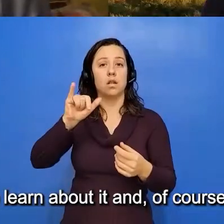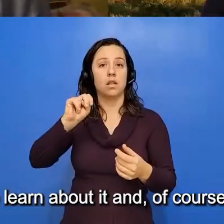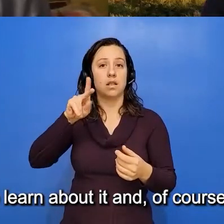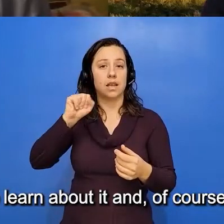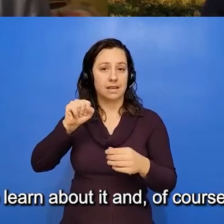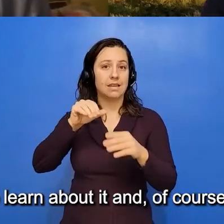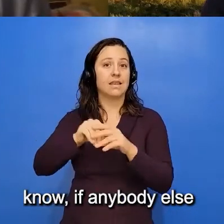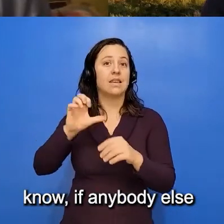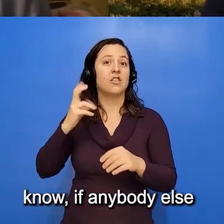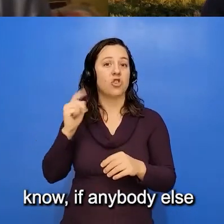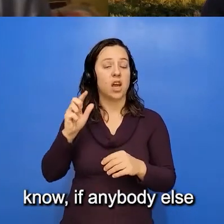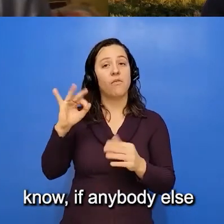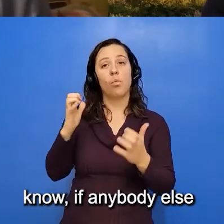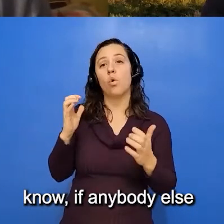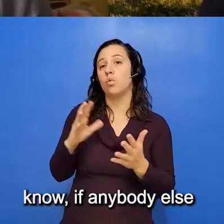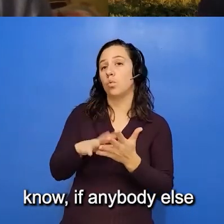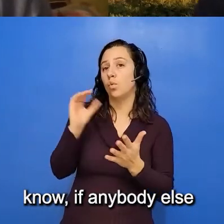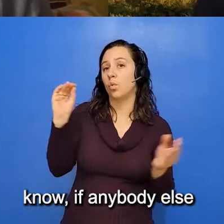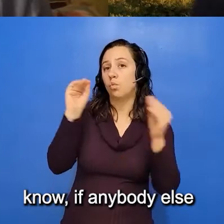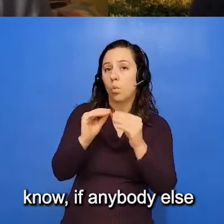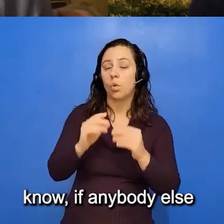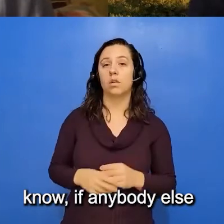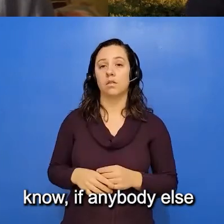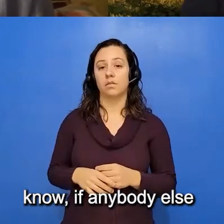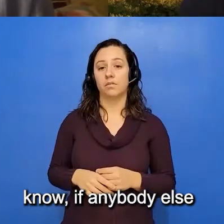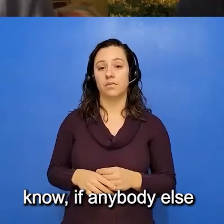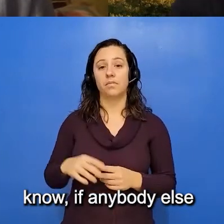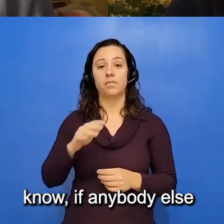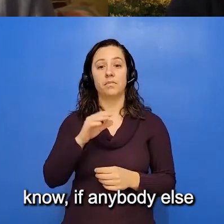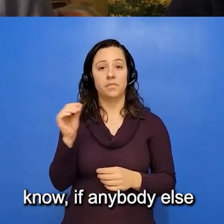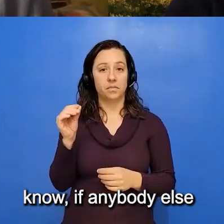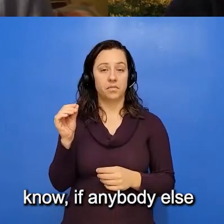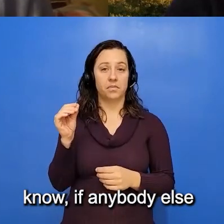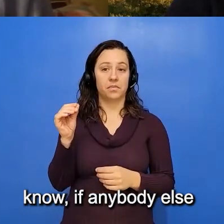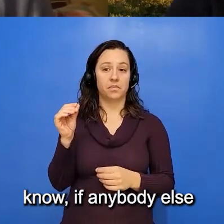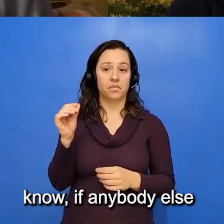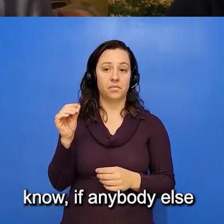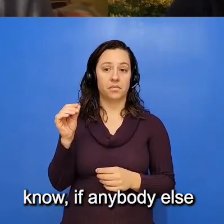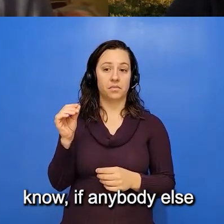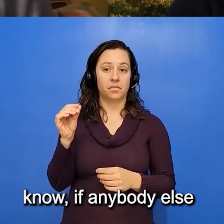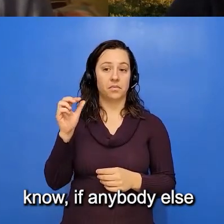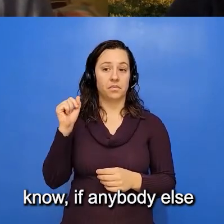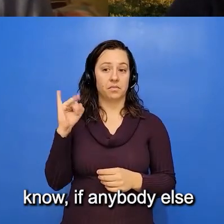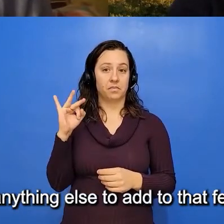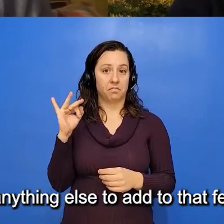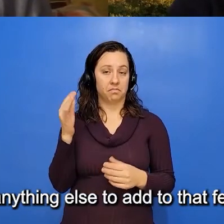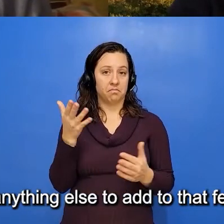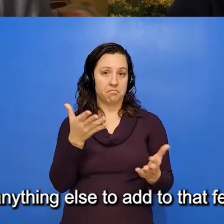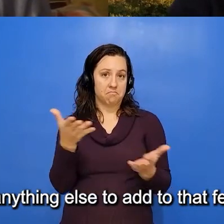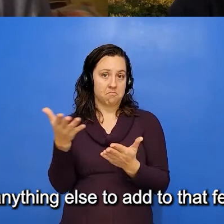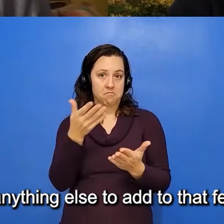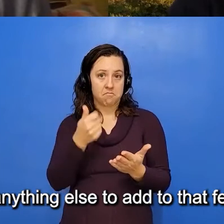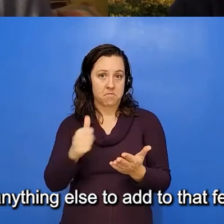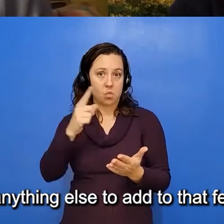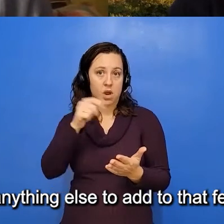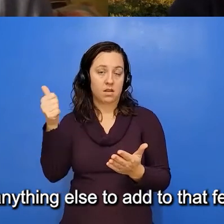learn about it. And of course, you know, if anybody else has anything else